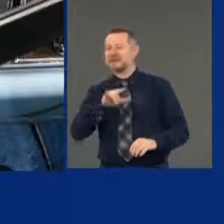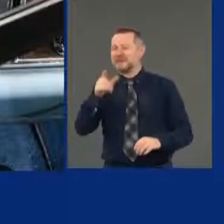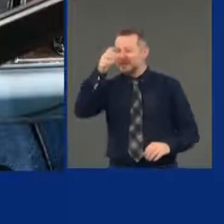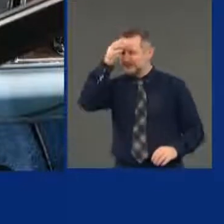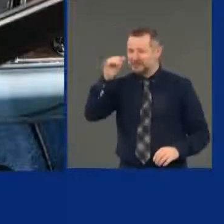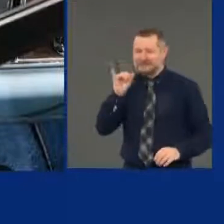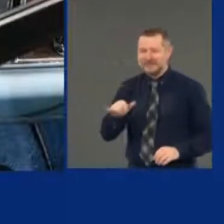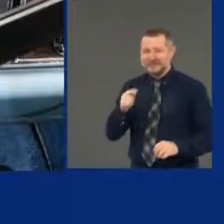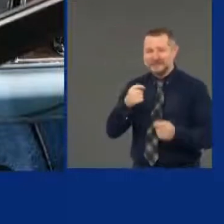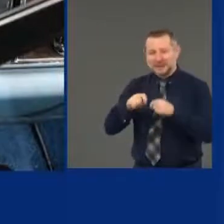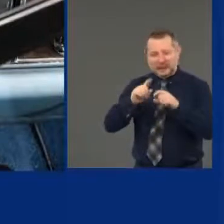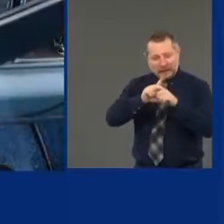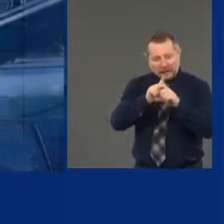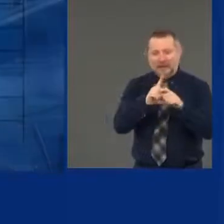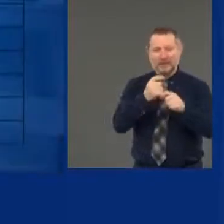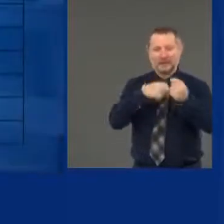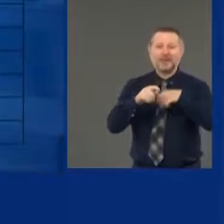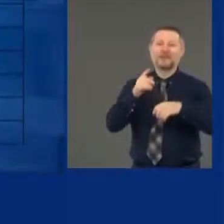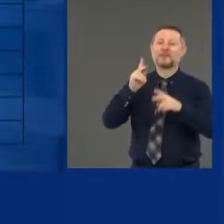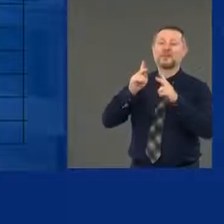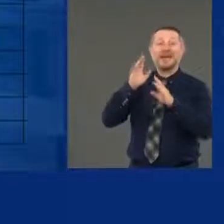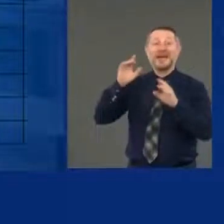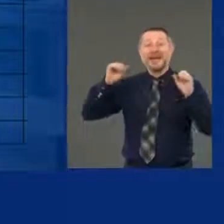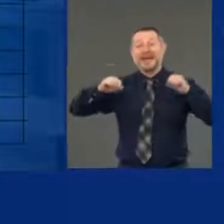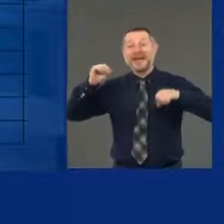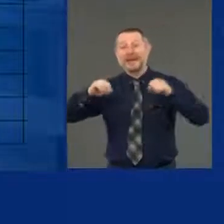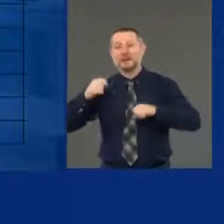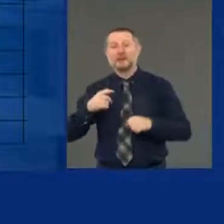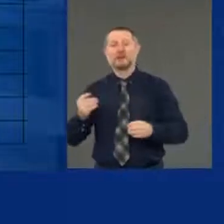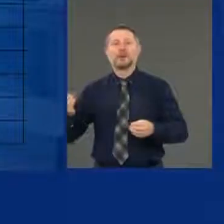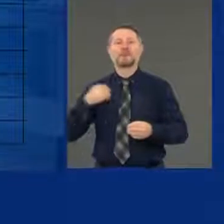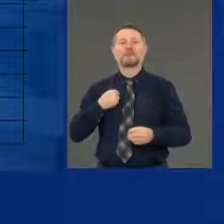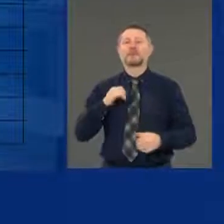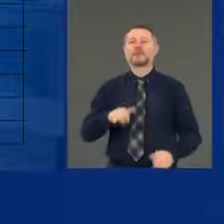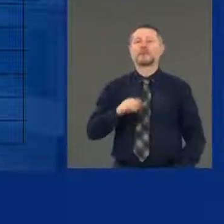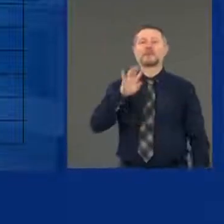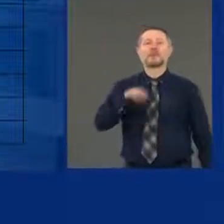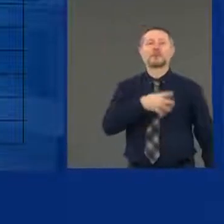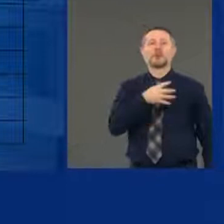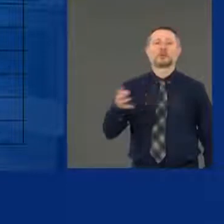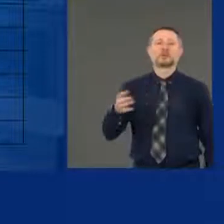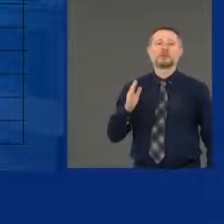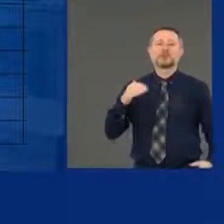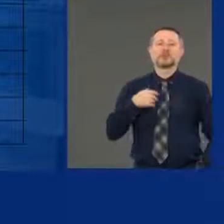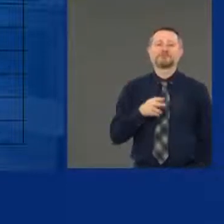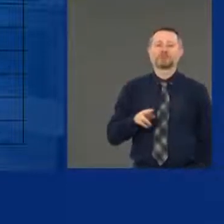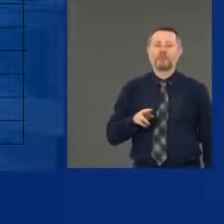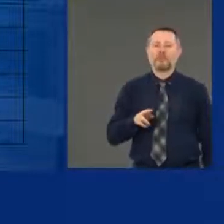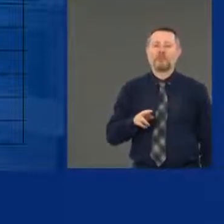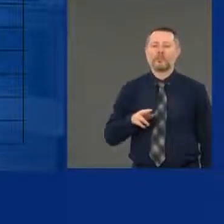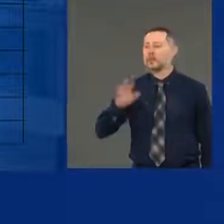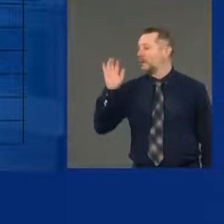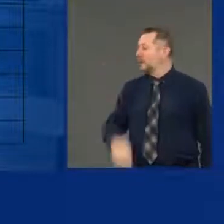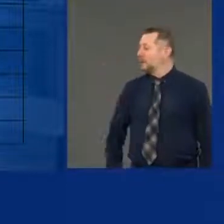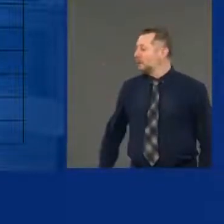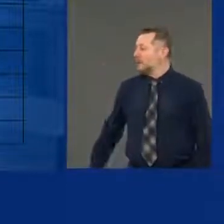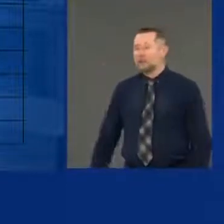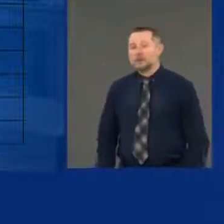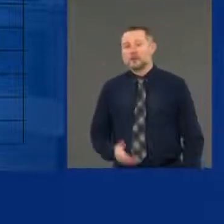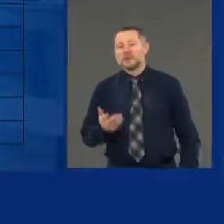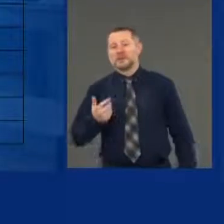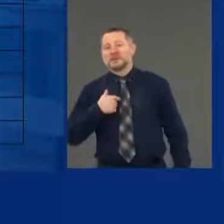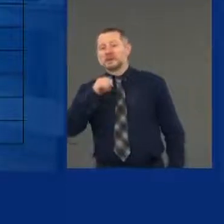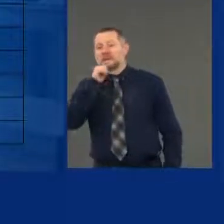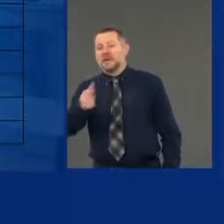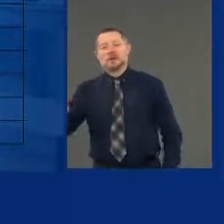gauges. Yeah, yeah, yeah, yeah, yeah. This is the dashboard they gave me. Okay. So it's not the most artistic or creative.